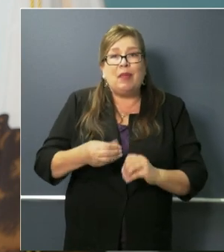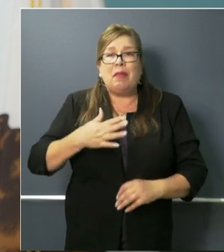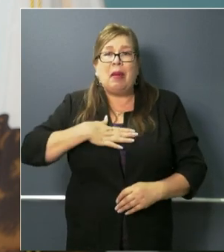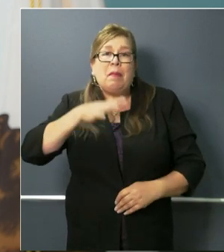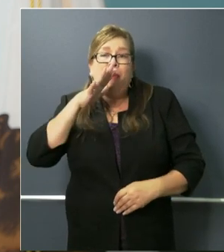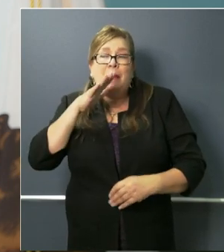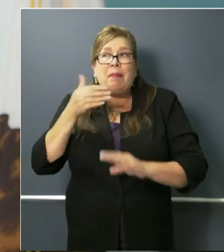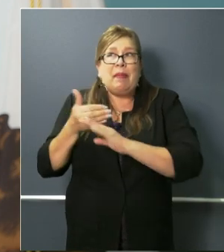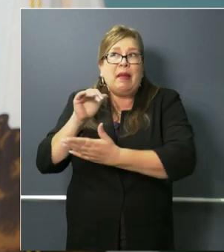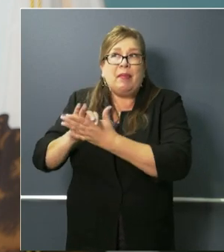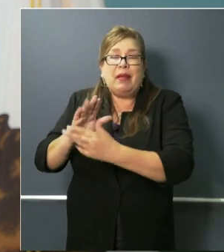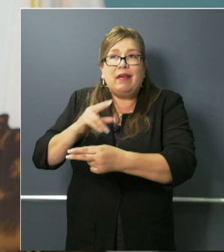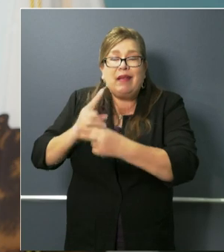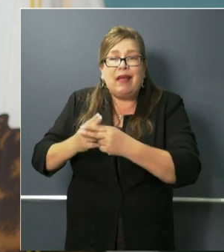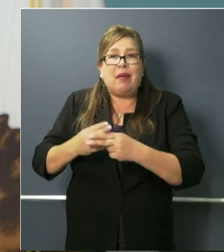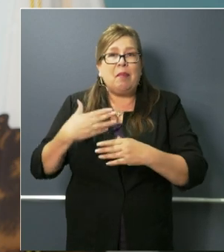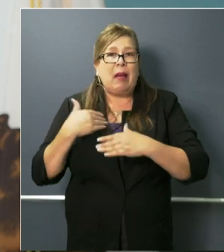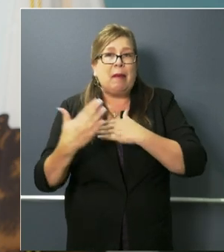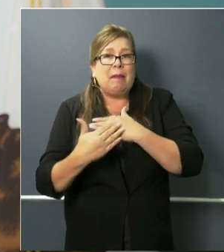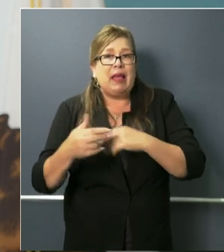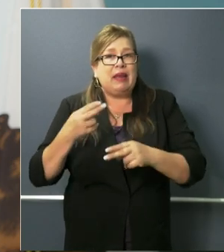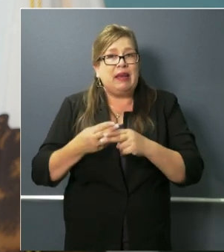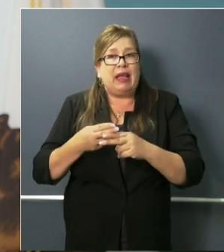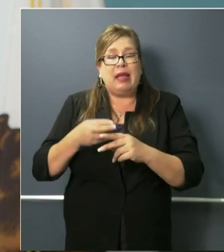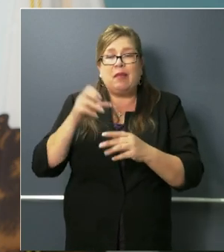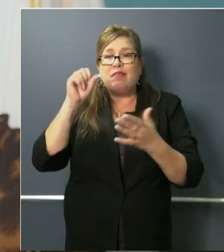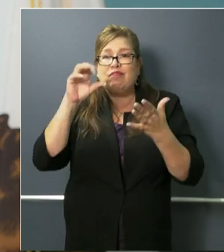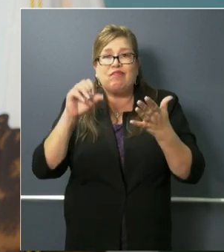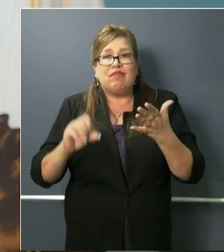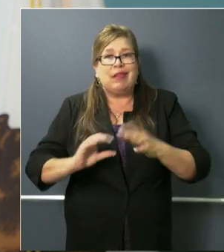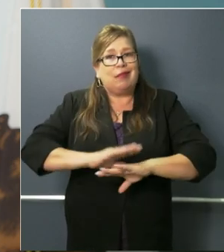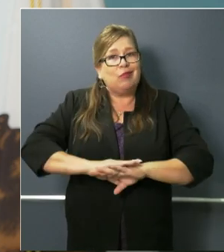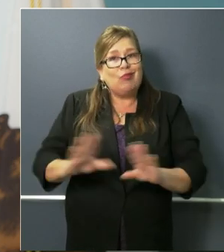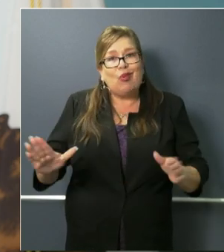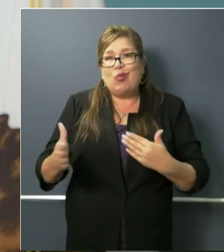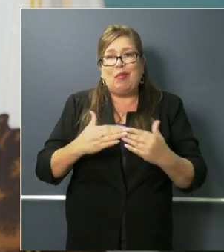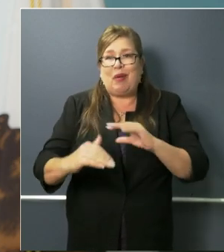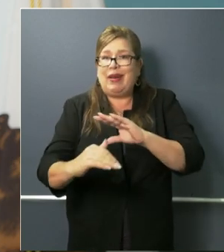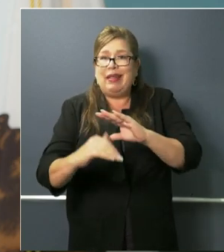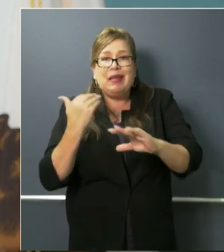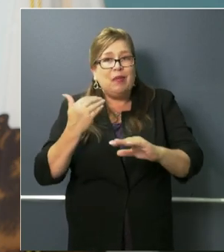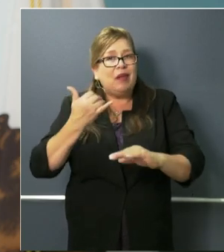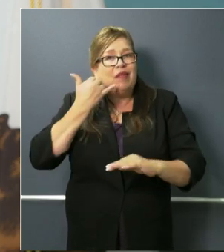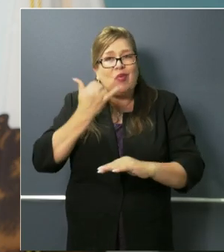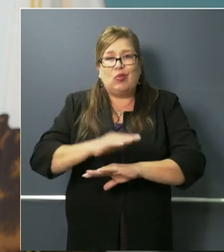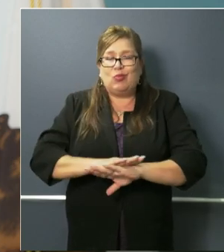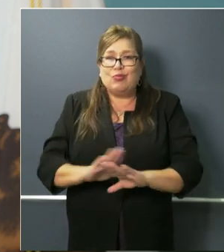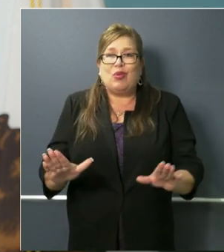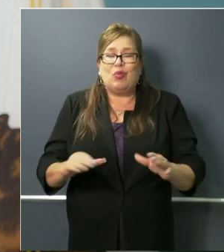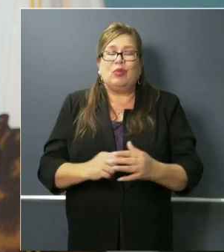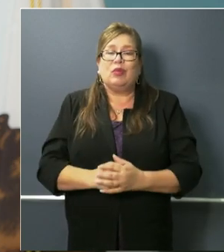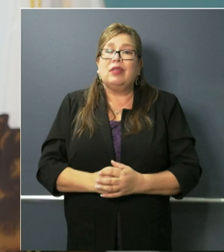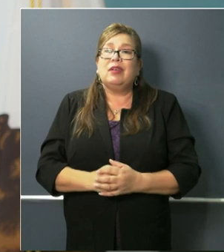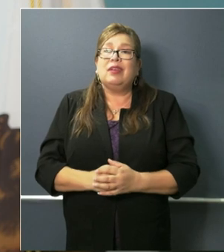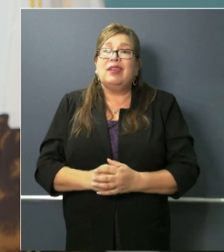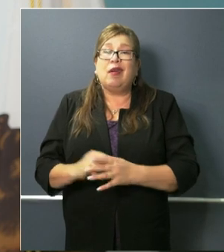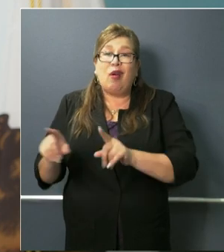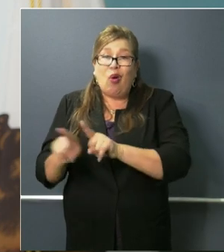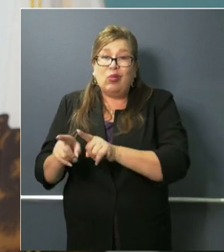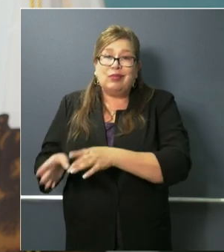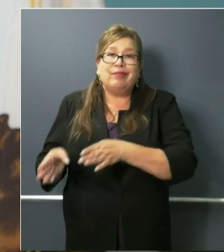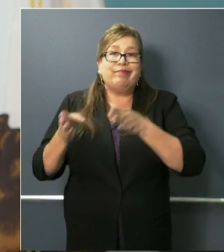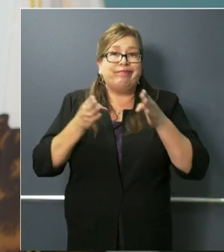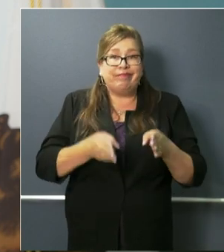that somehow gets uh attached to your inbox but you're seeing that not surprisingly uh where people are taking